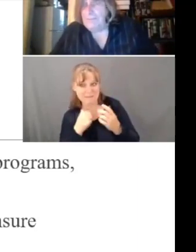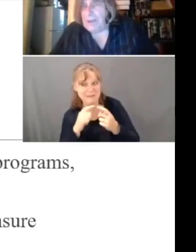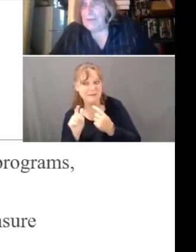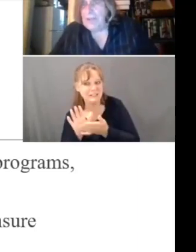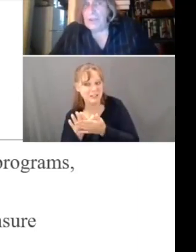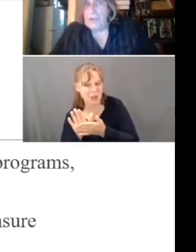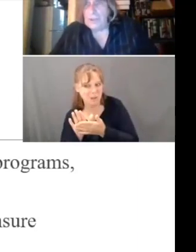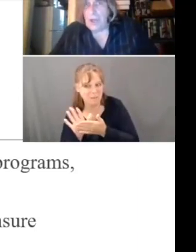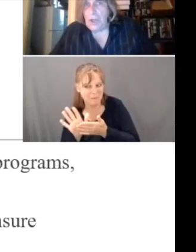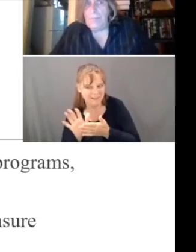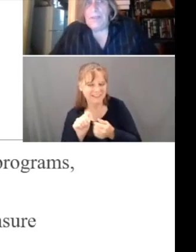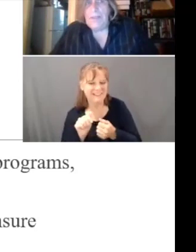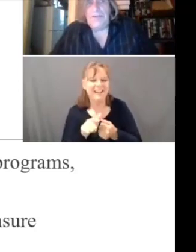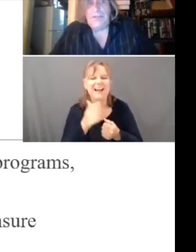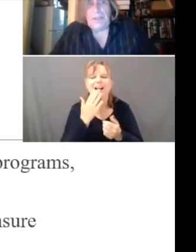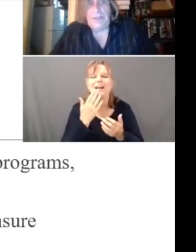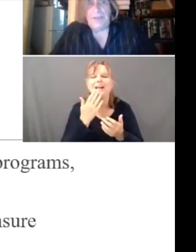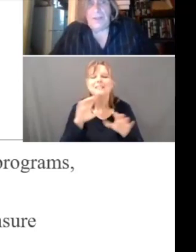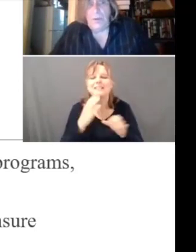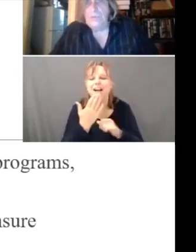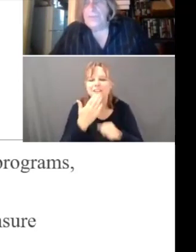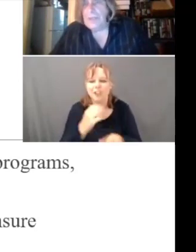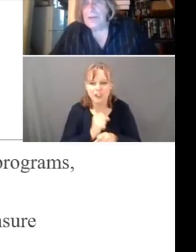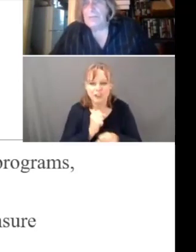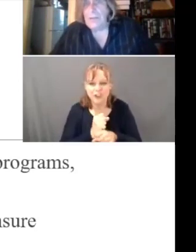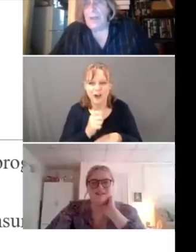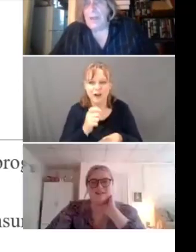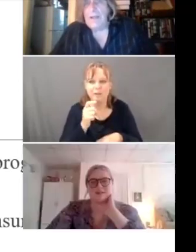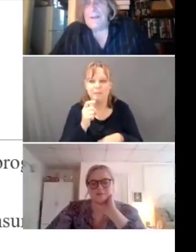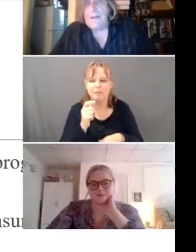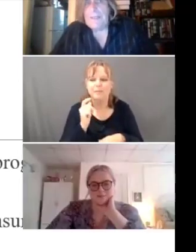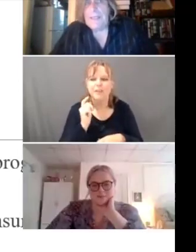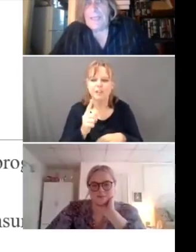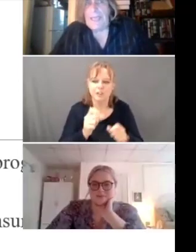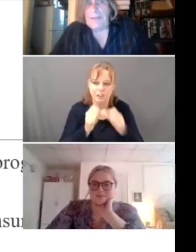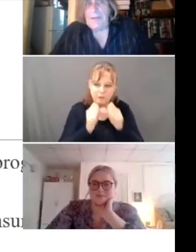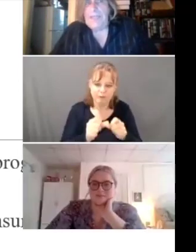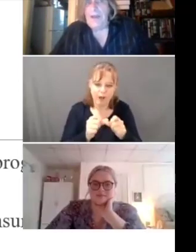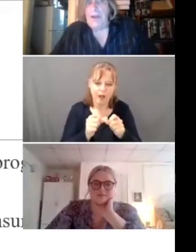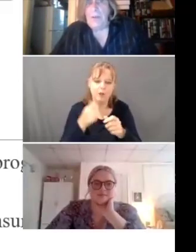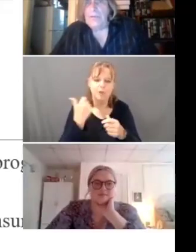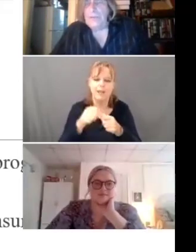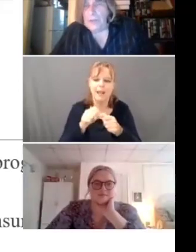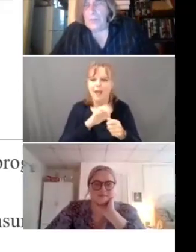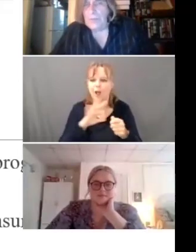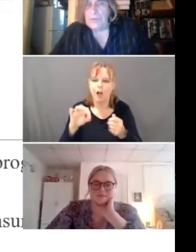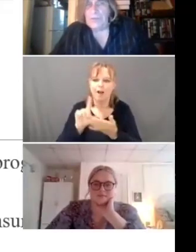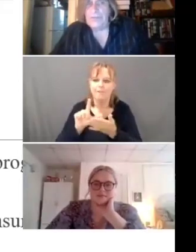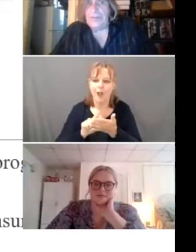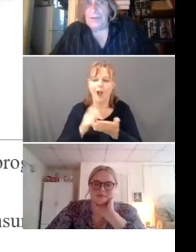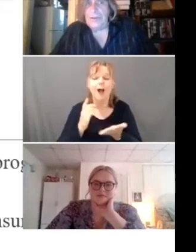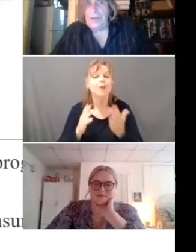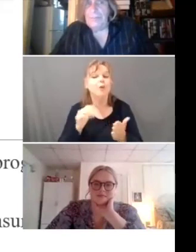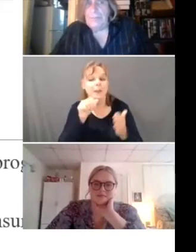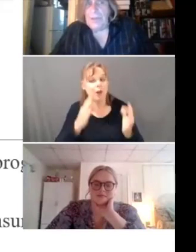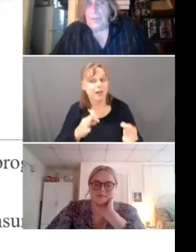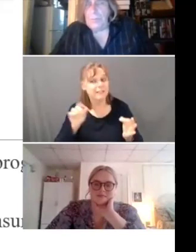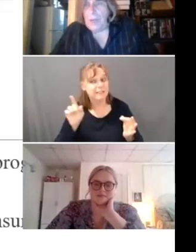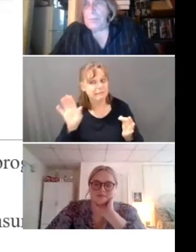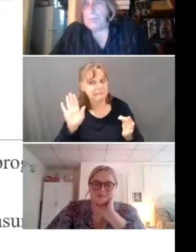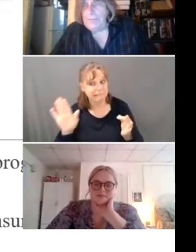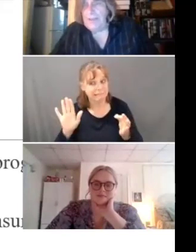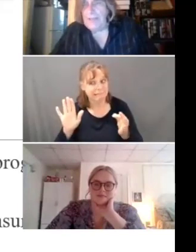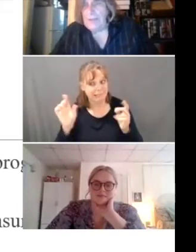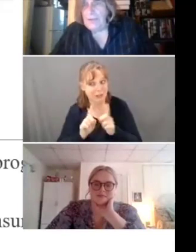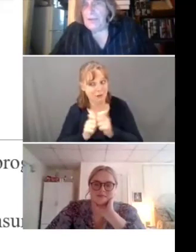She does a very good job. She holds to the letter of the law, and you may not always agree with her decision, but you